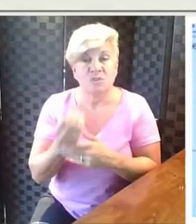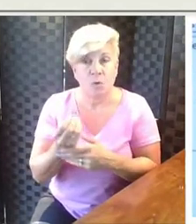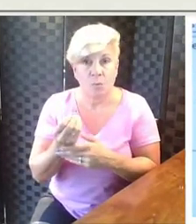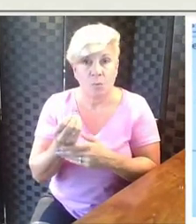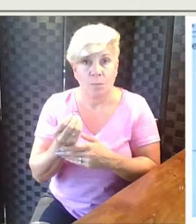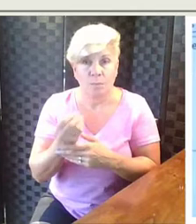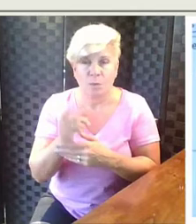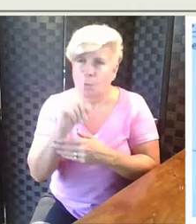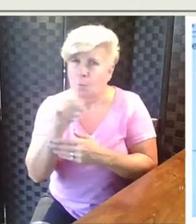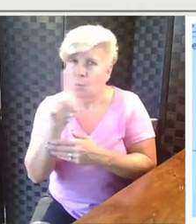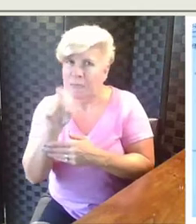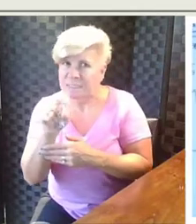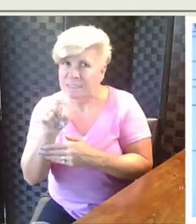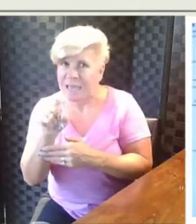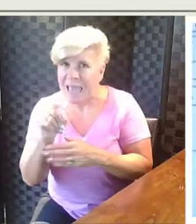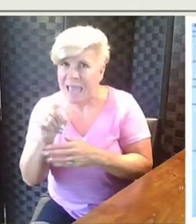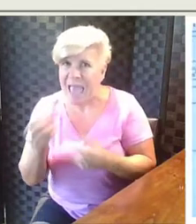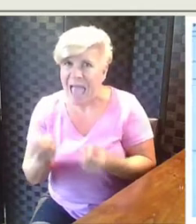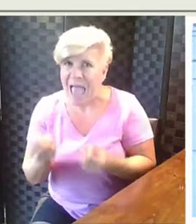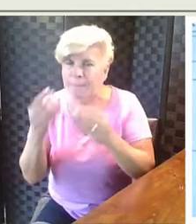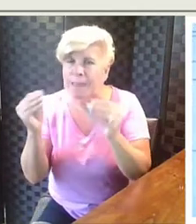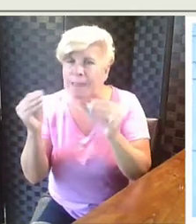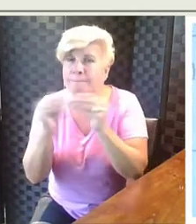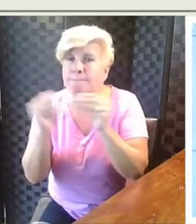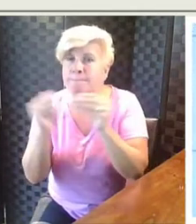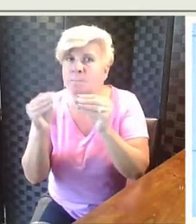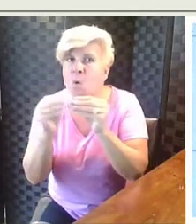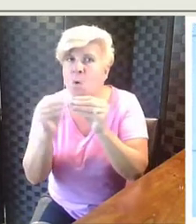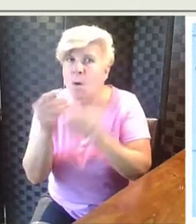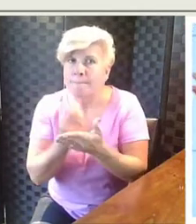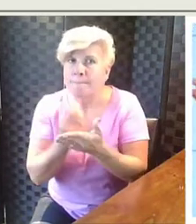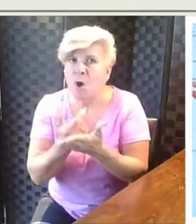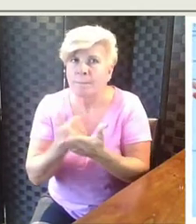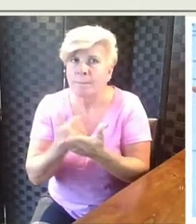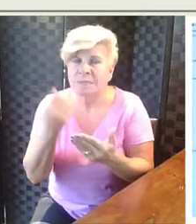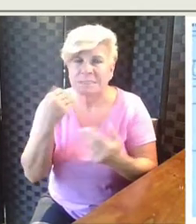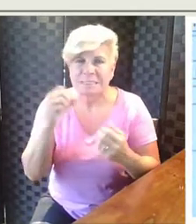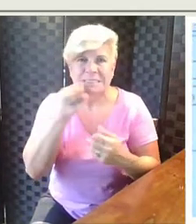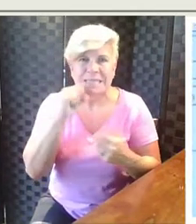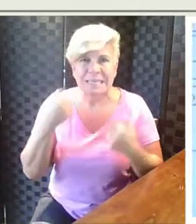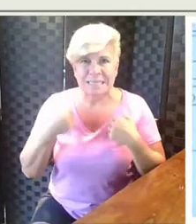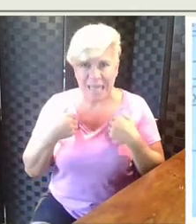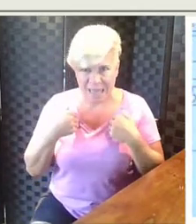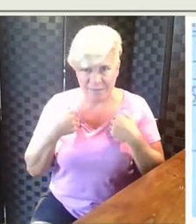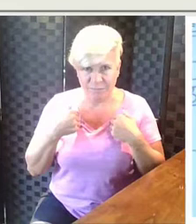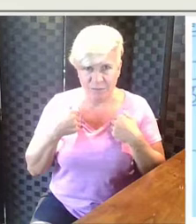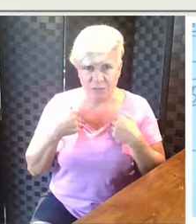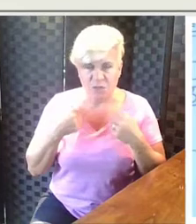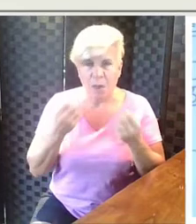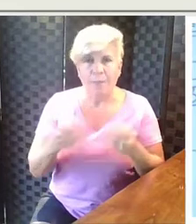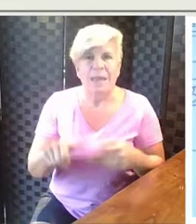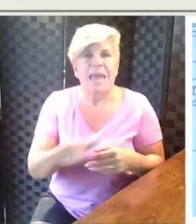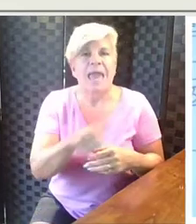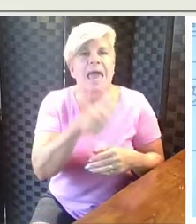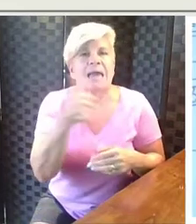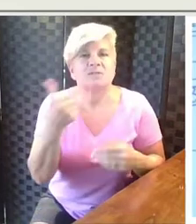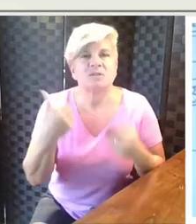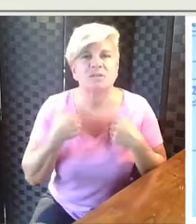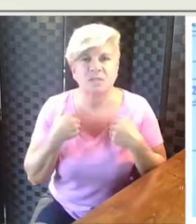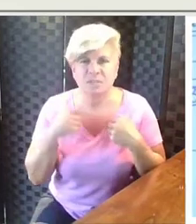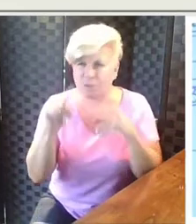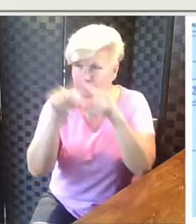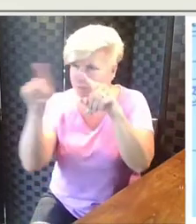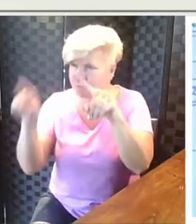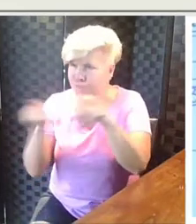So the question is asking us how many more marbles does Sandy have than Mark? So how many extra does she have? We're going to find